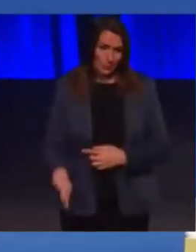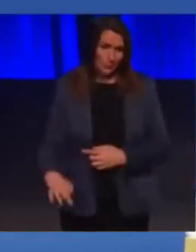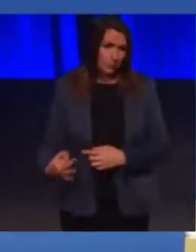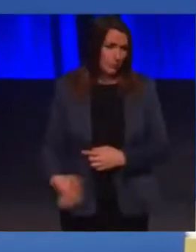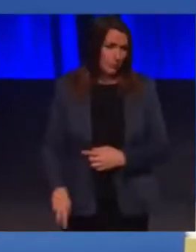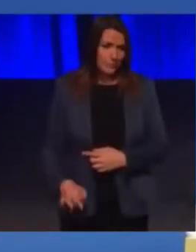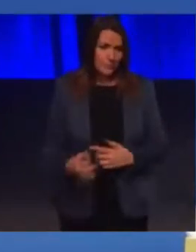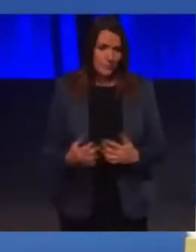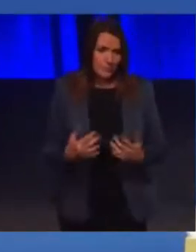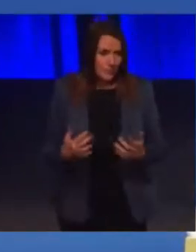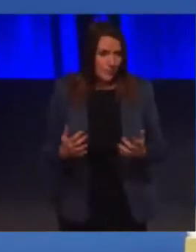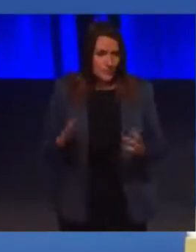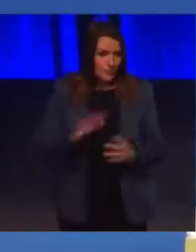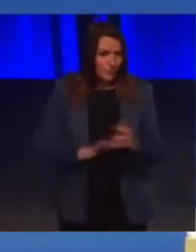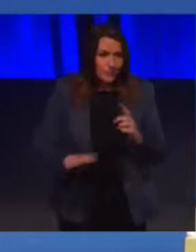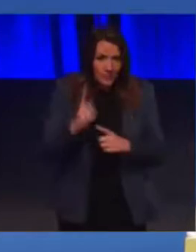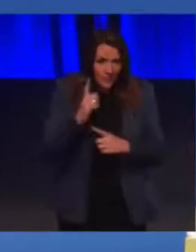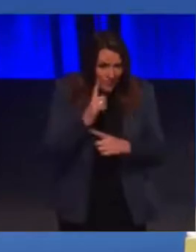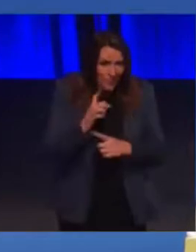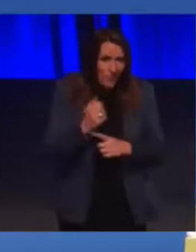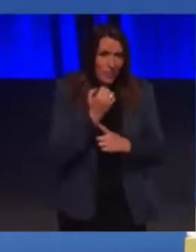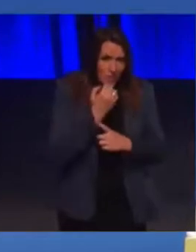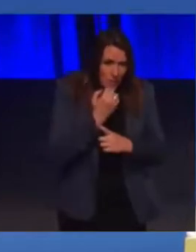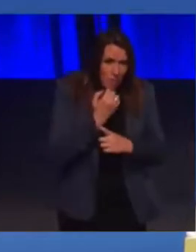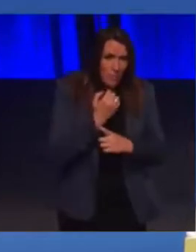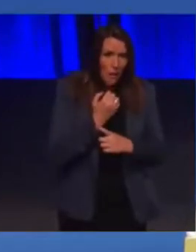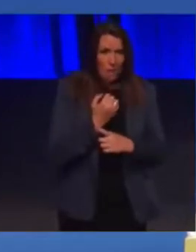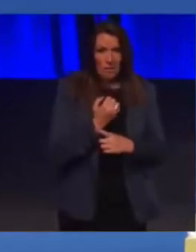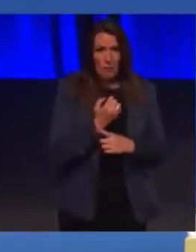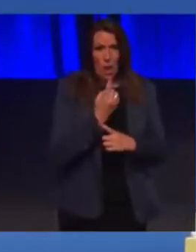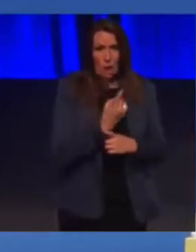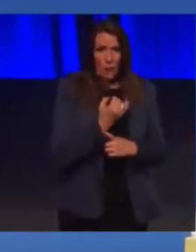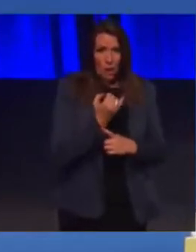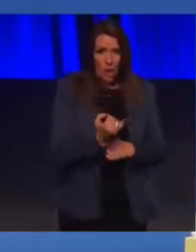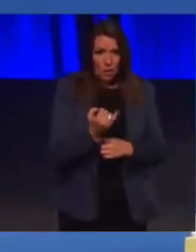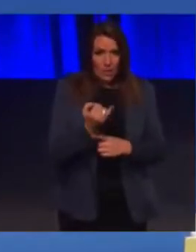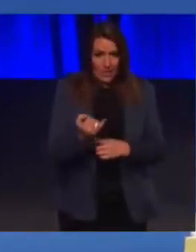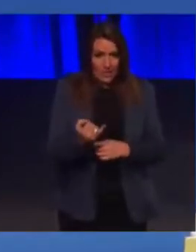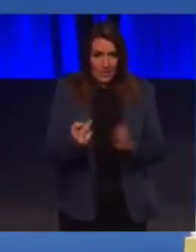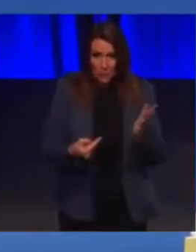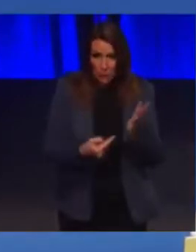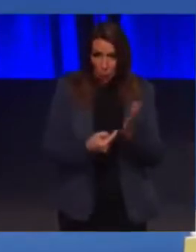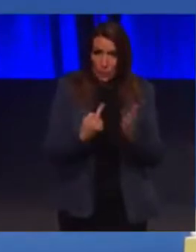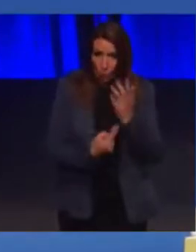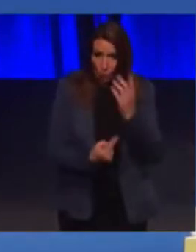when you realise there are 166 toilets in this building alone.